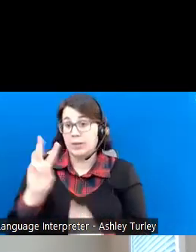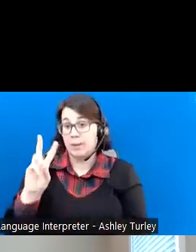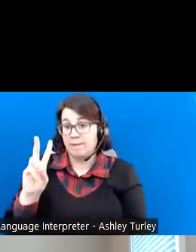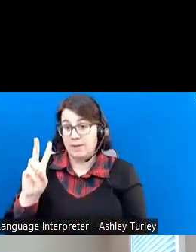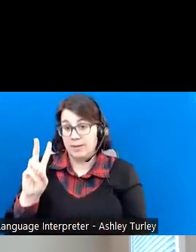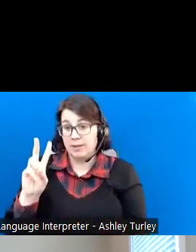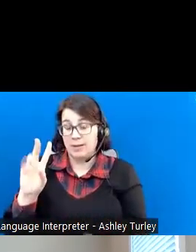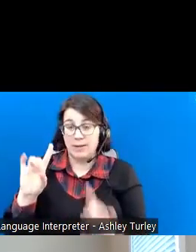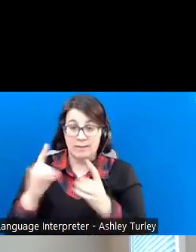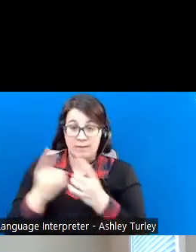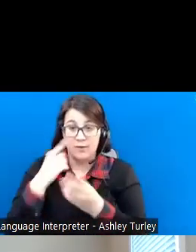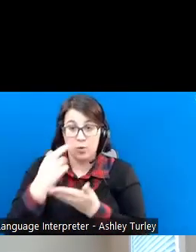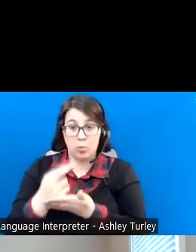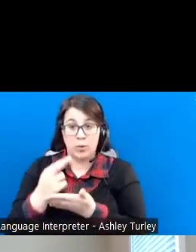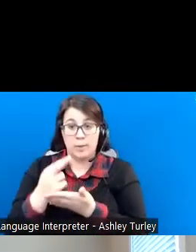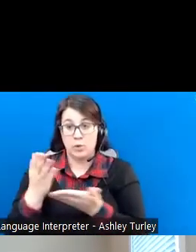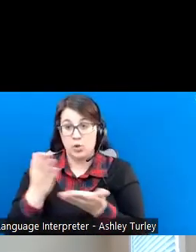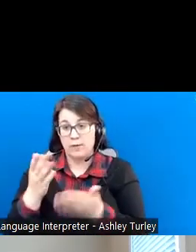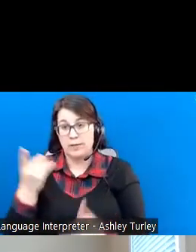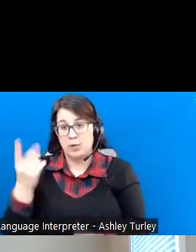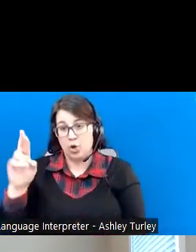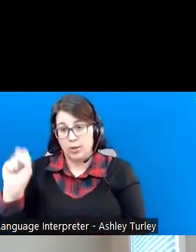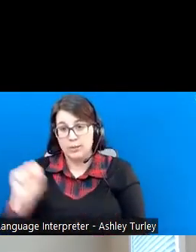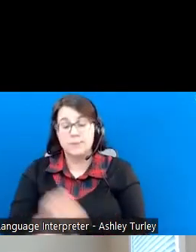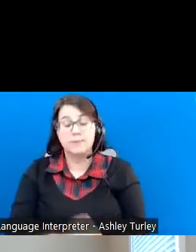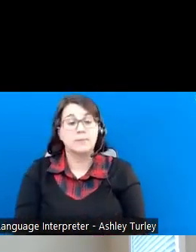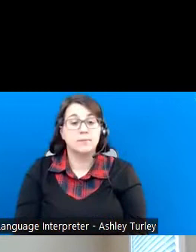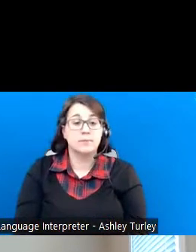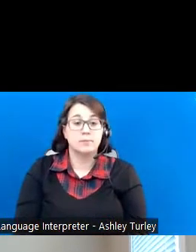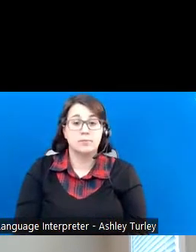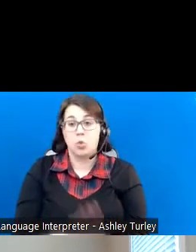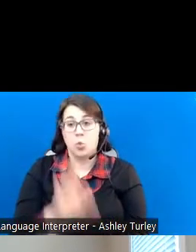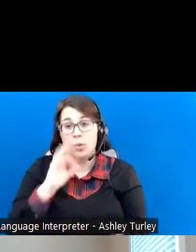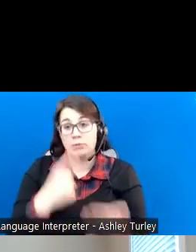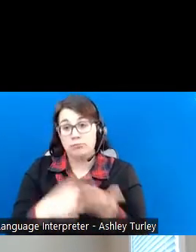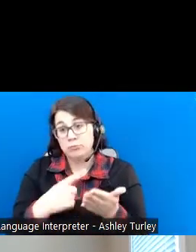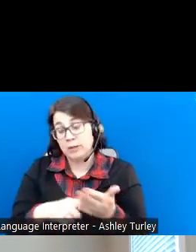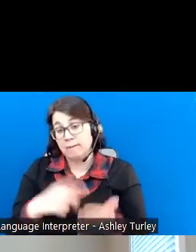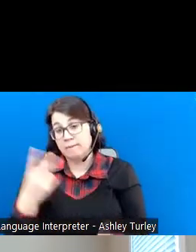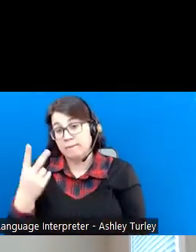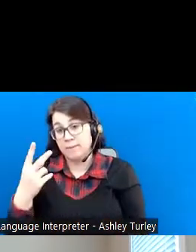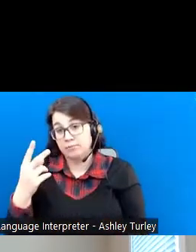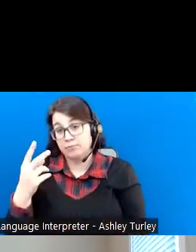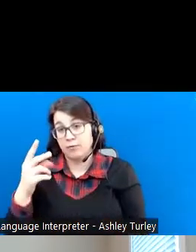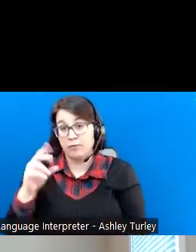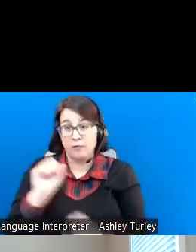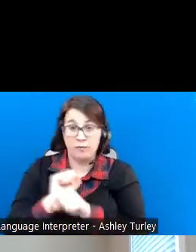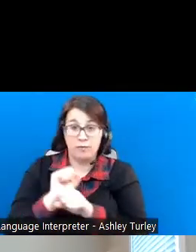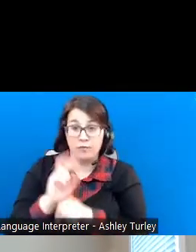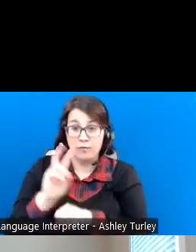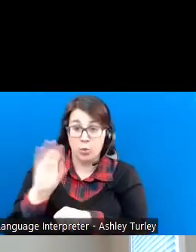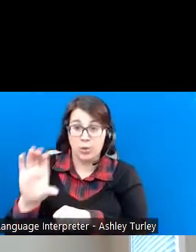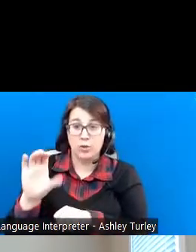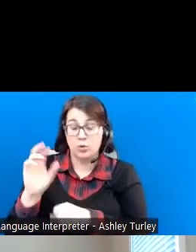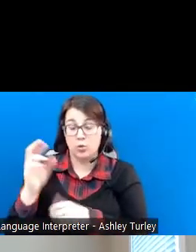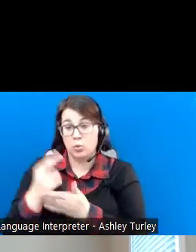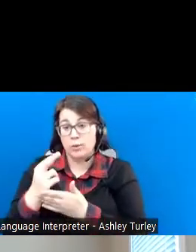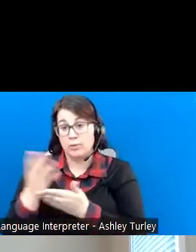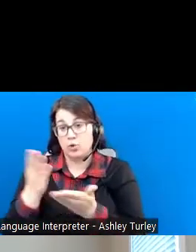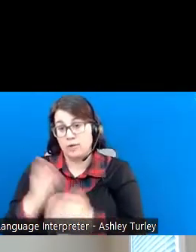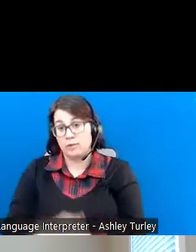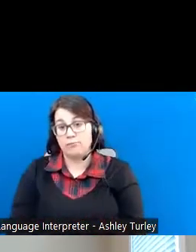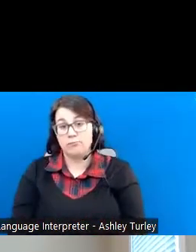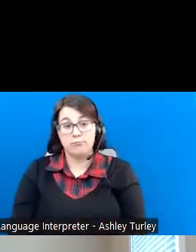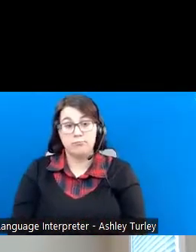Services, and he will discuss vocational rehabilitation services. Richard Ward graduated from